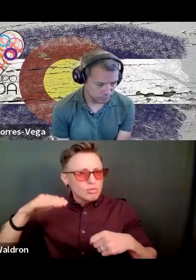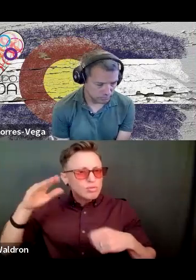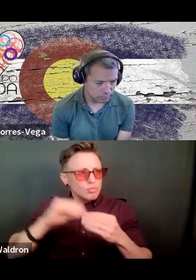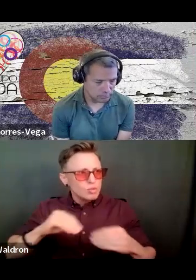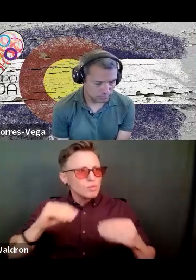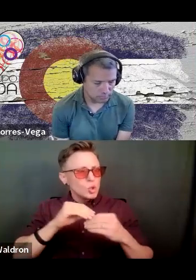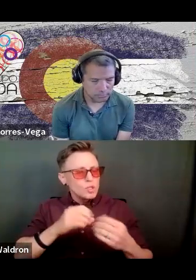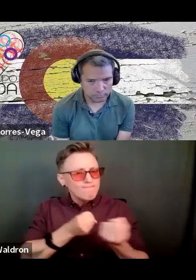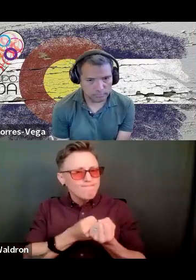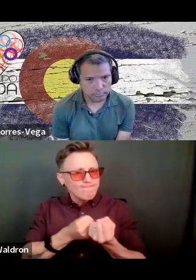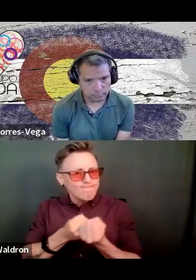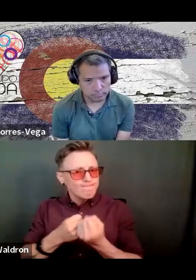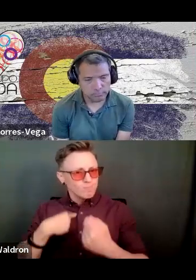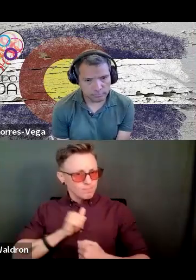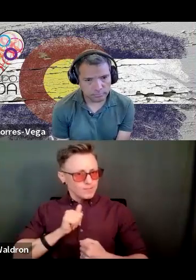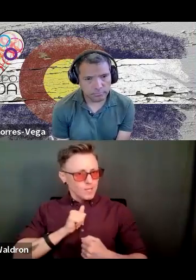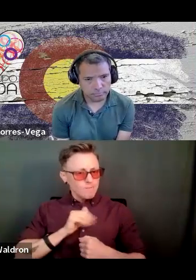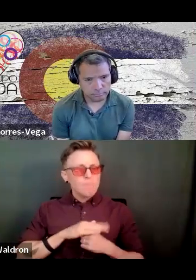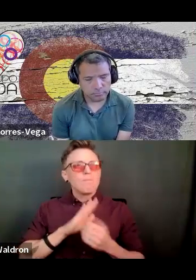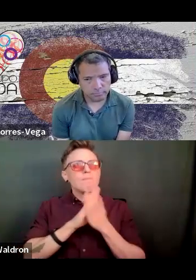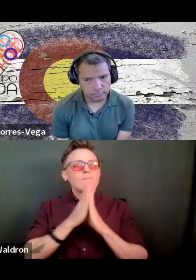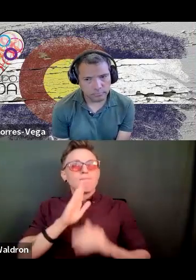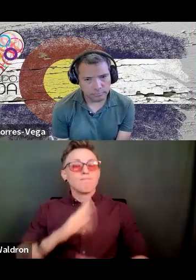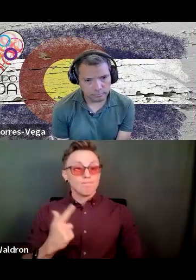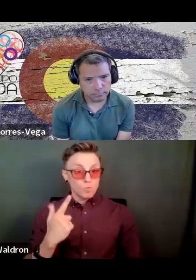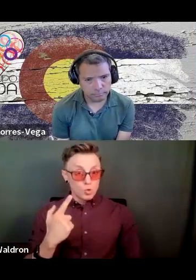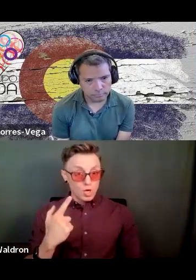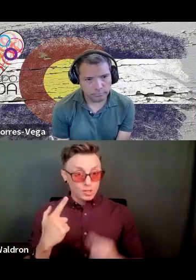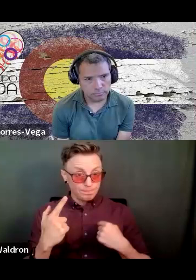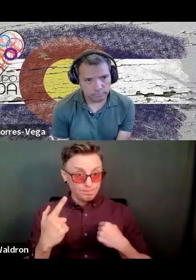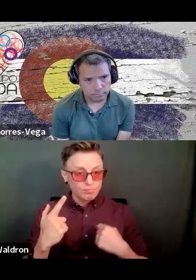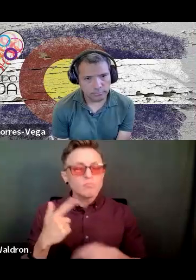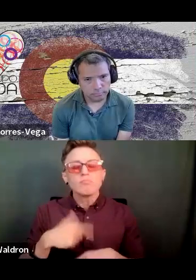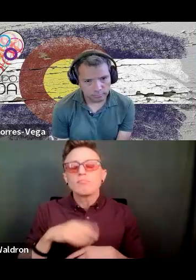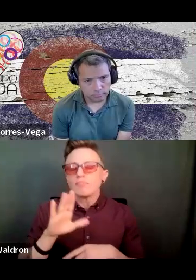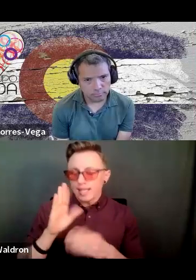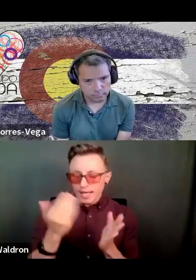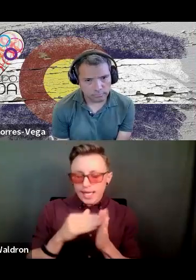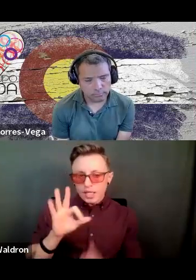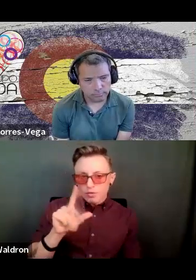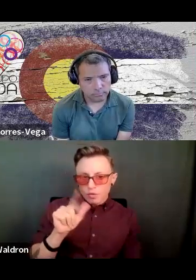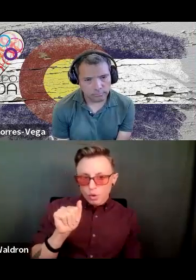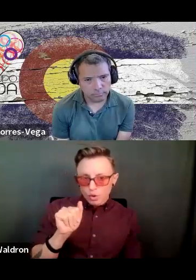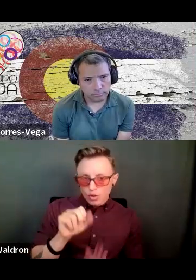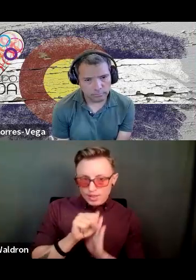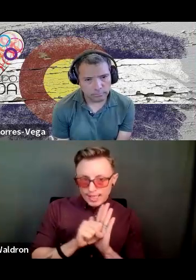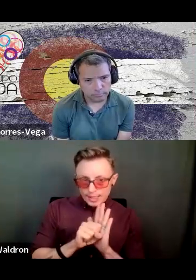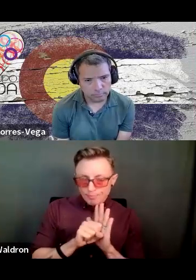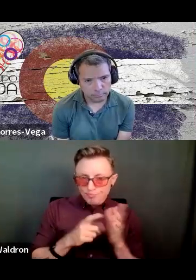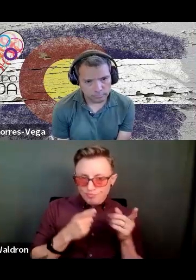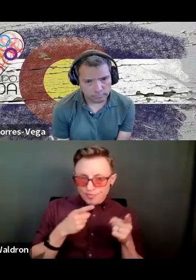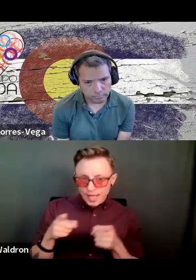And so when I turned 21, I, this is all in Florida. Um, I had a